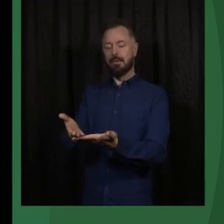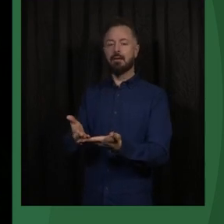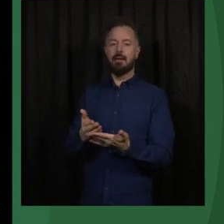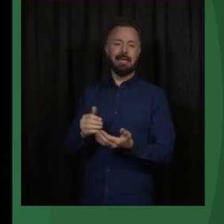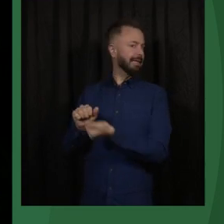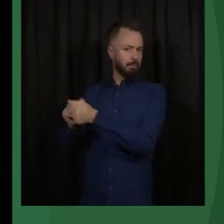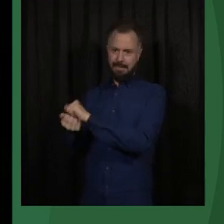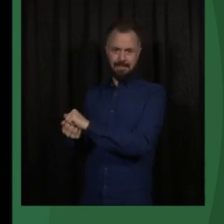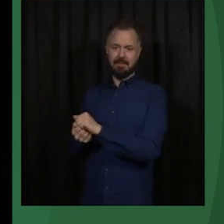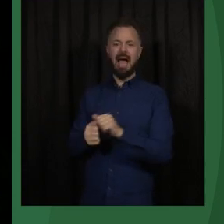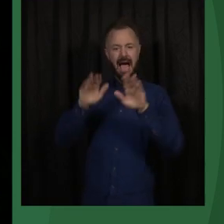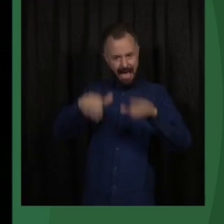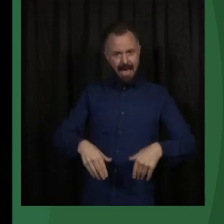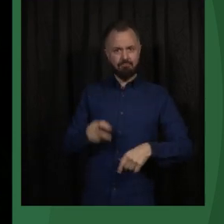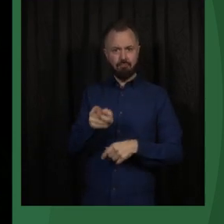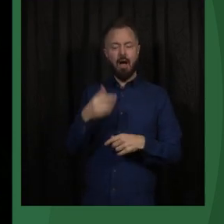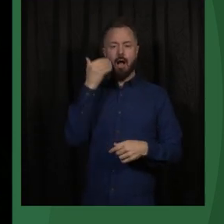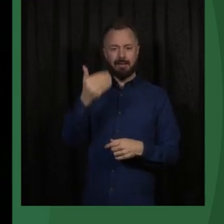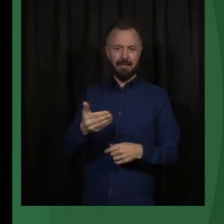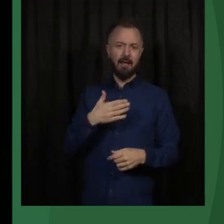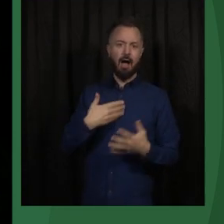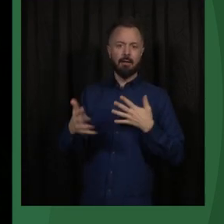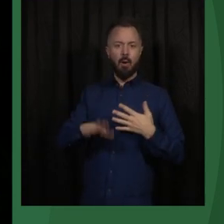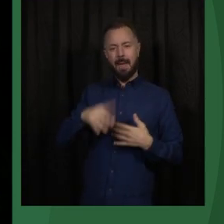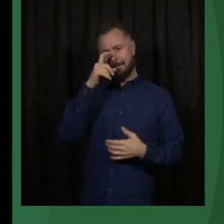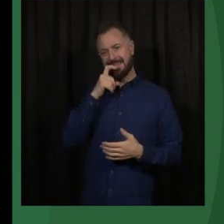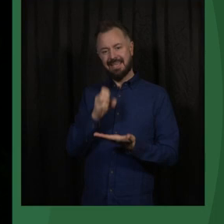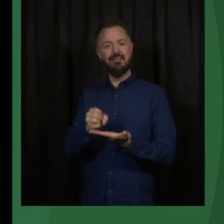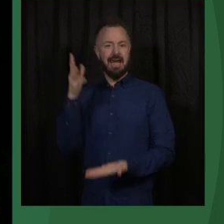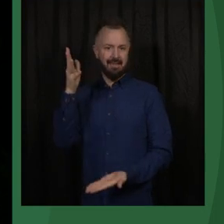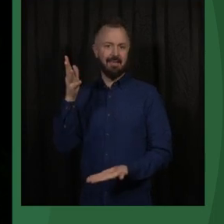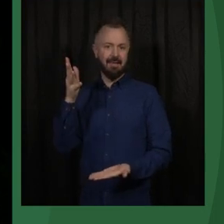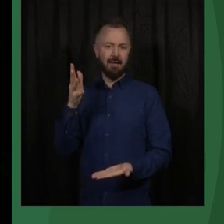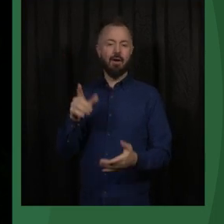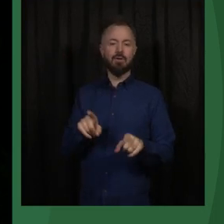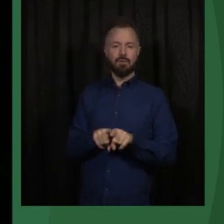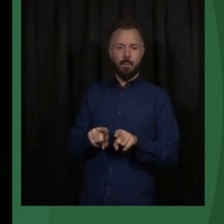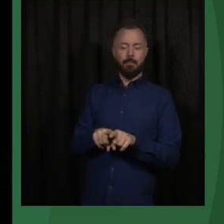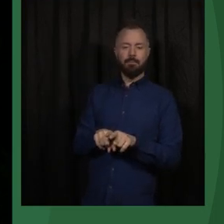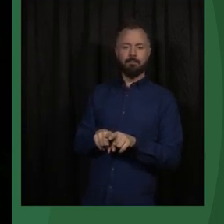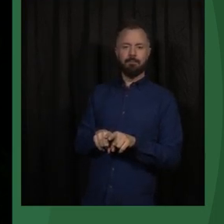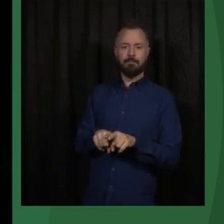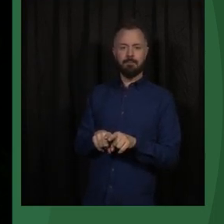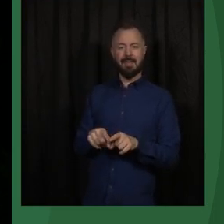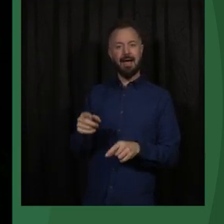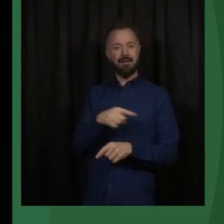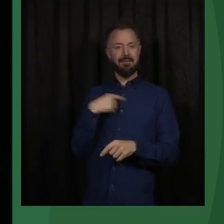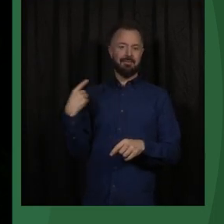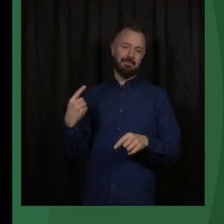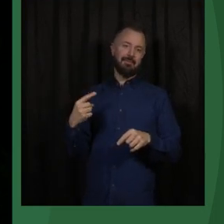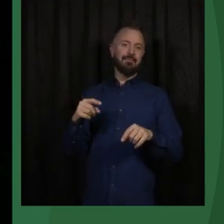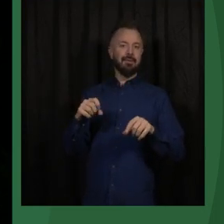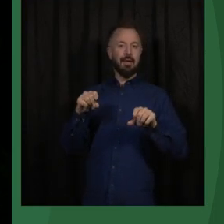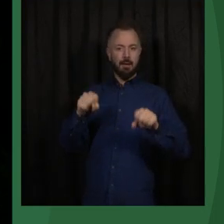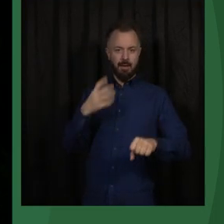It's about human dignity. So that's one. Two, like Liza says, I mean, we should be extremely